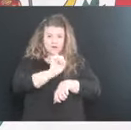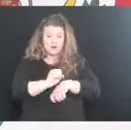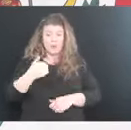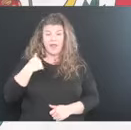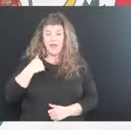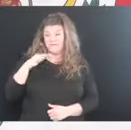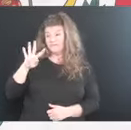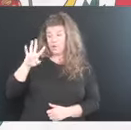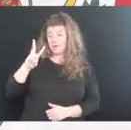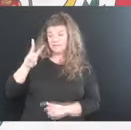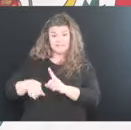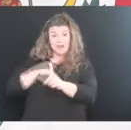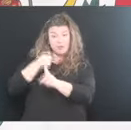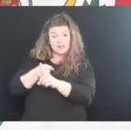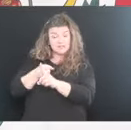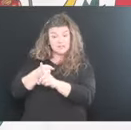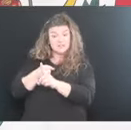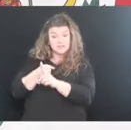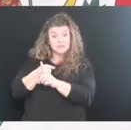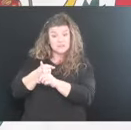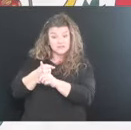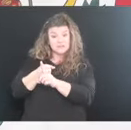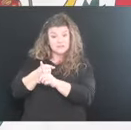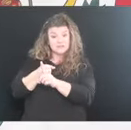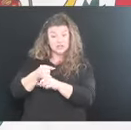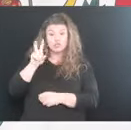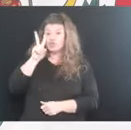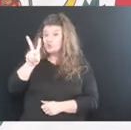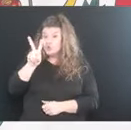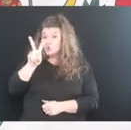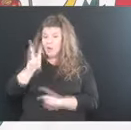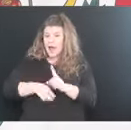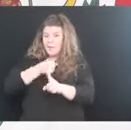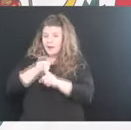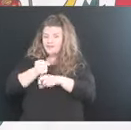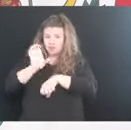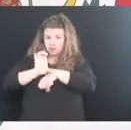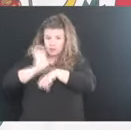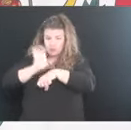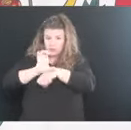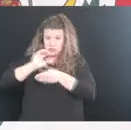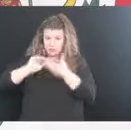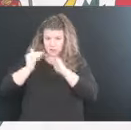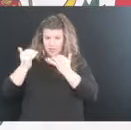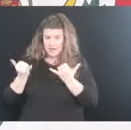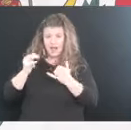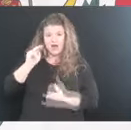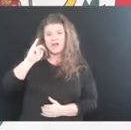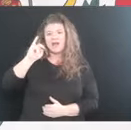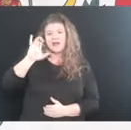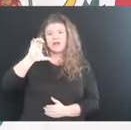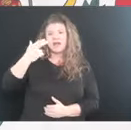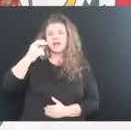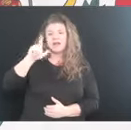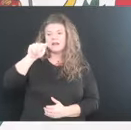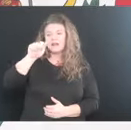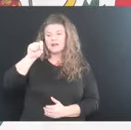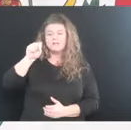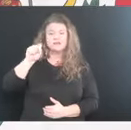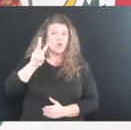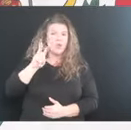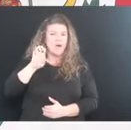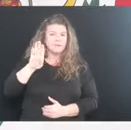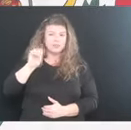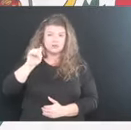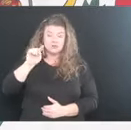46 outbreaks. We've got two outbreaks in our church communities now in Nicholas and we've added Webster County.